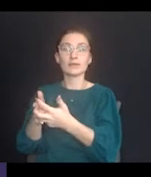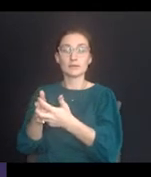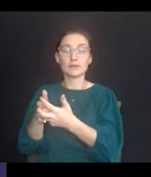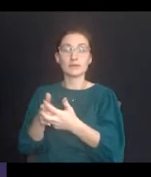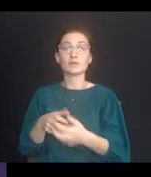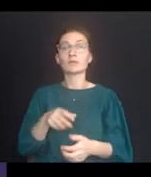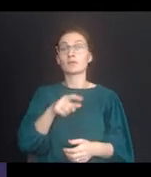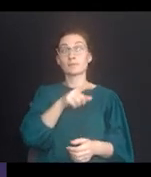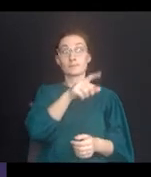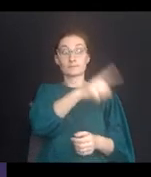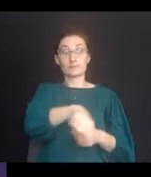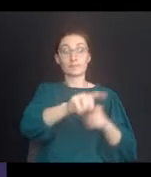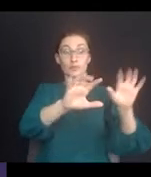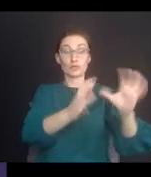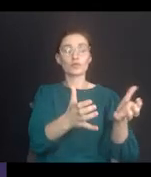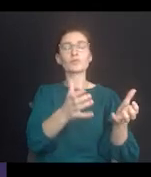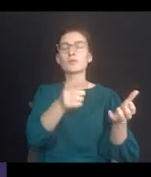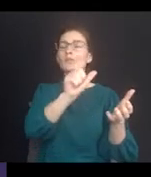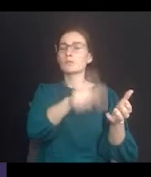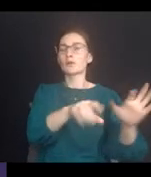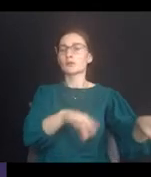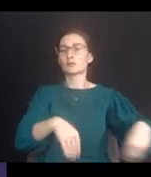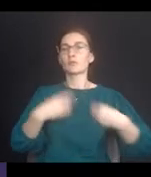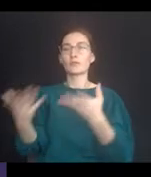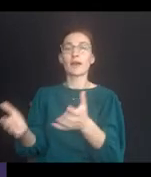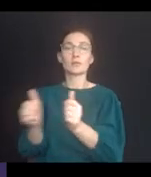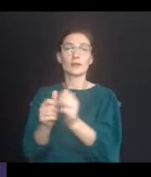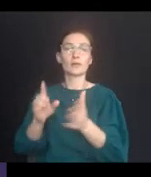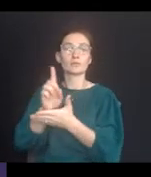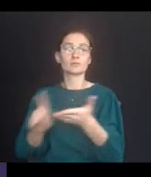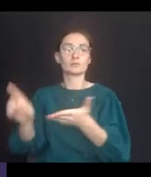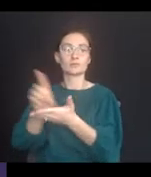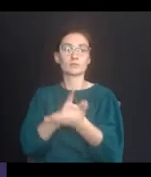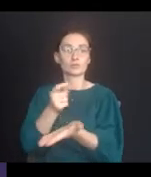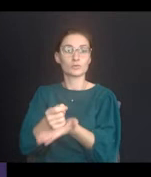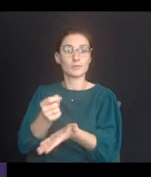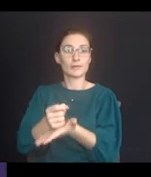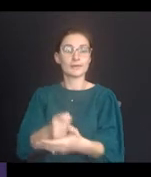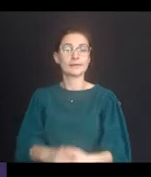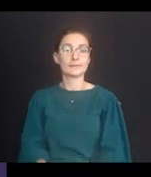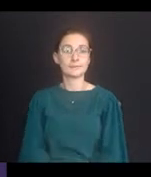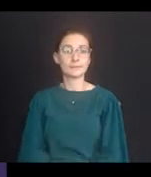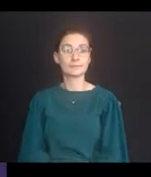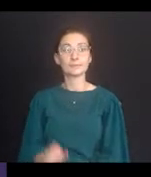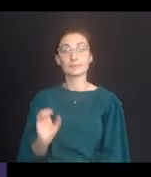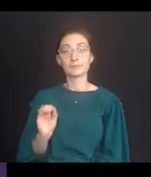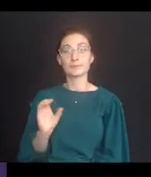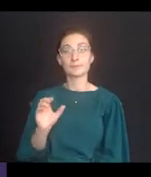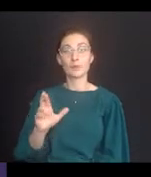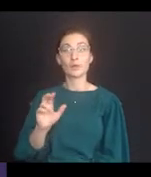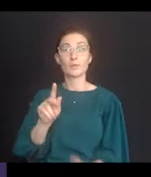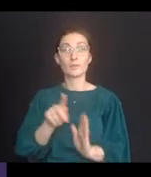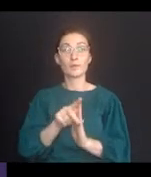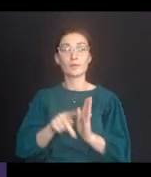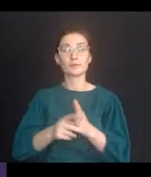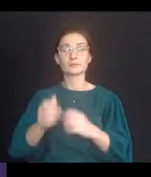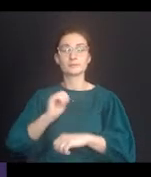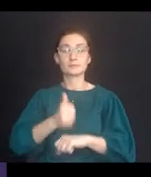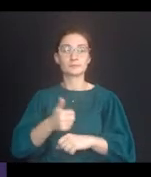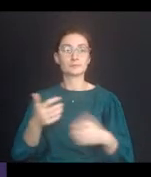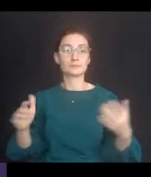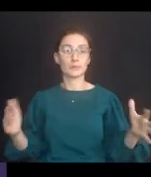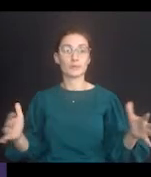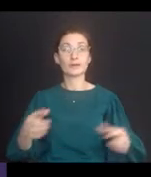that are required to provide that individual or group with non-discriminatory treatment. OCR policy has established